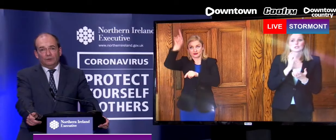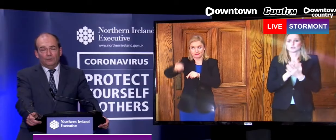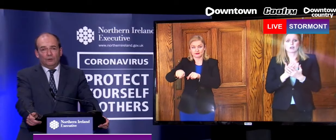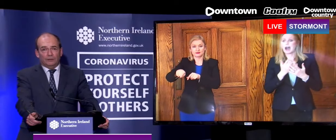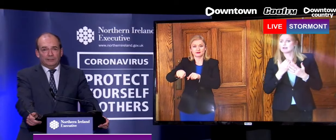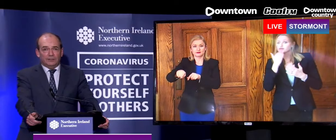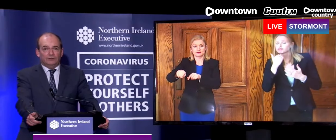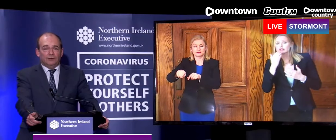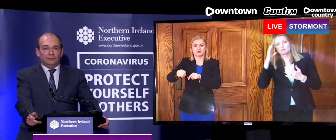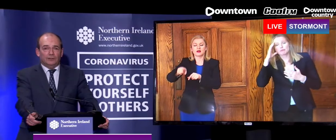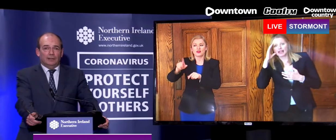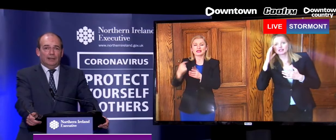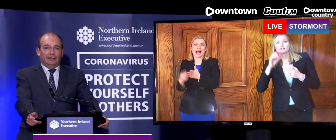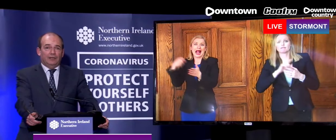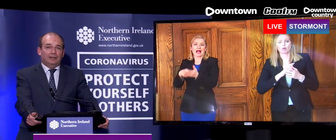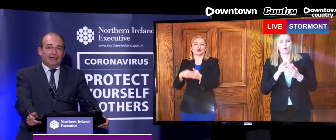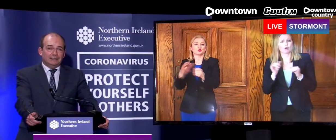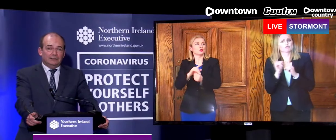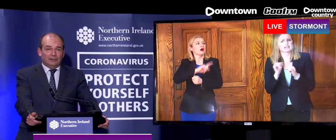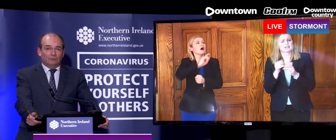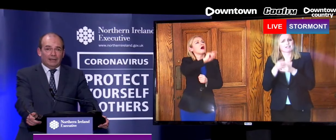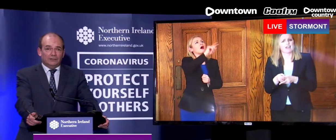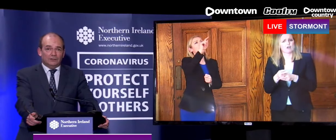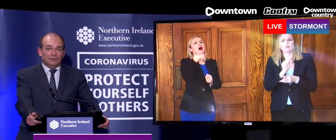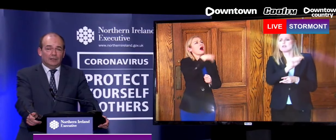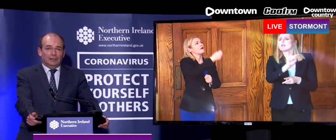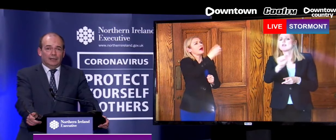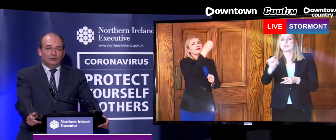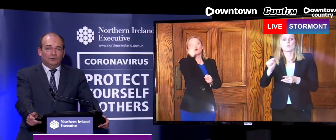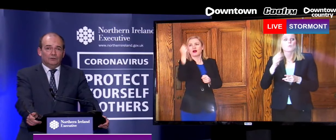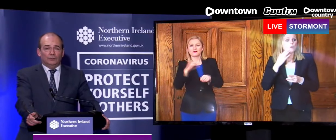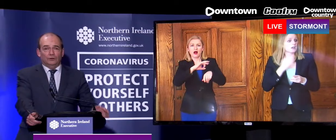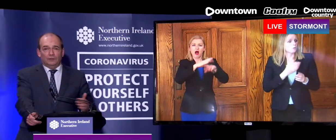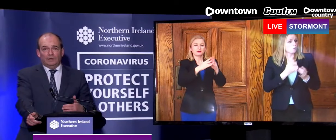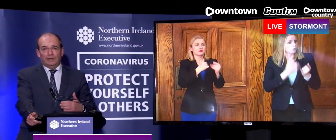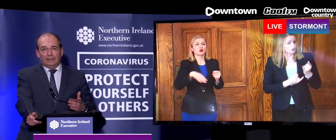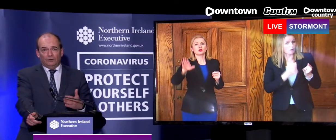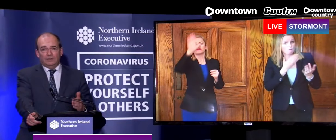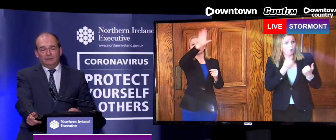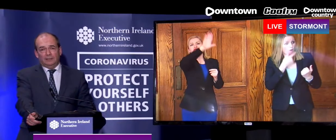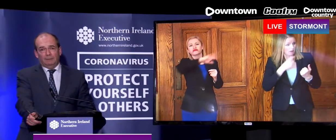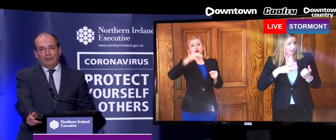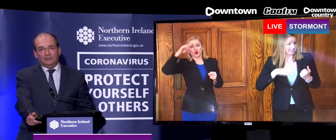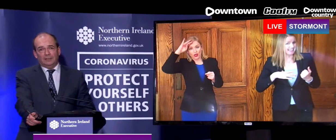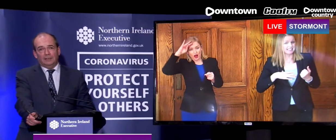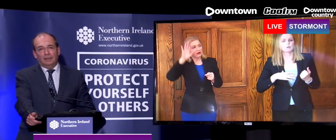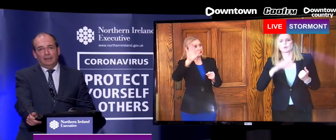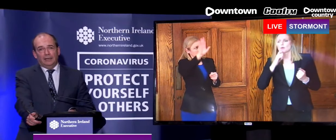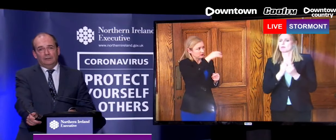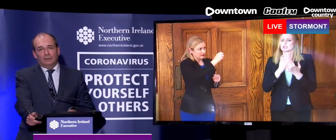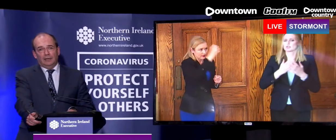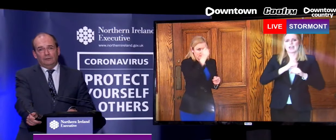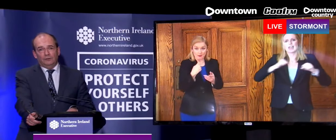capacity across all our existing trusts. And then as the need arises to ensure that we increase the capacity